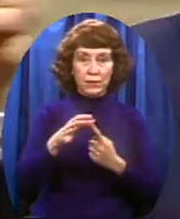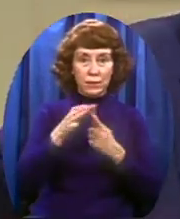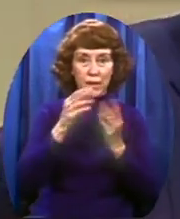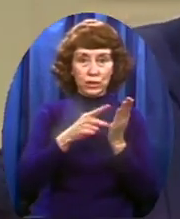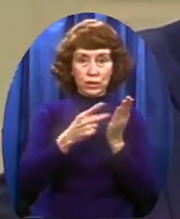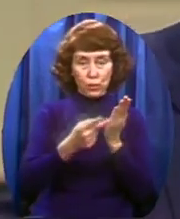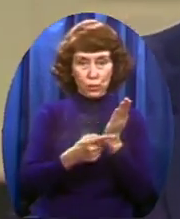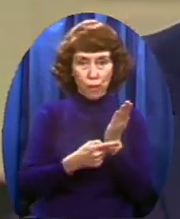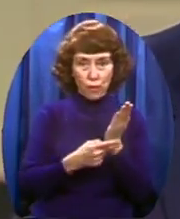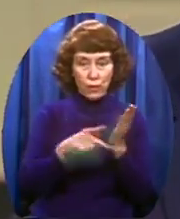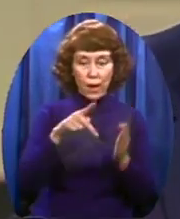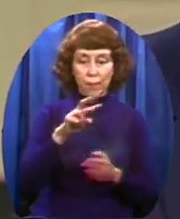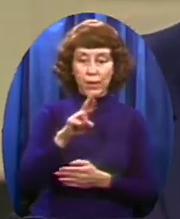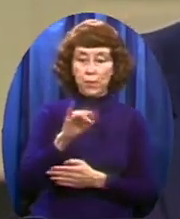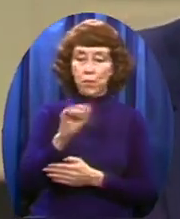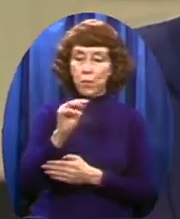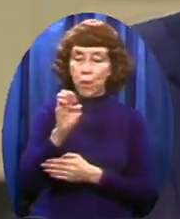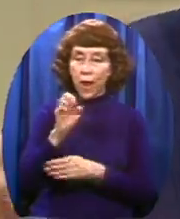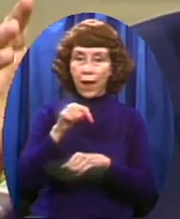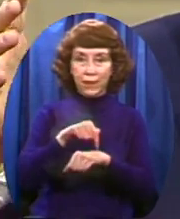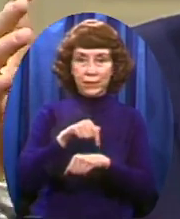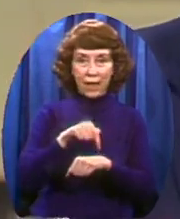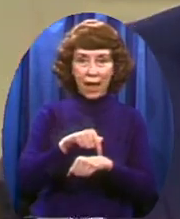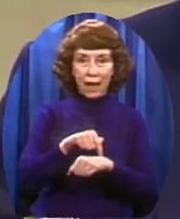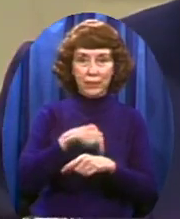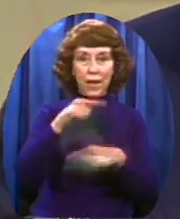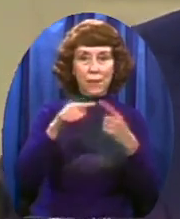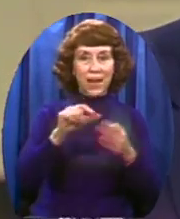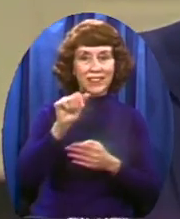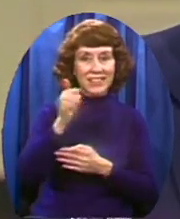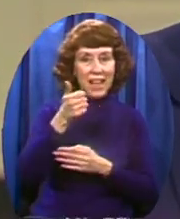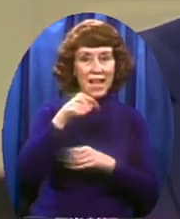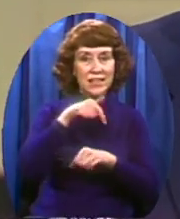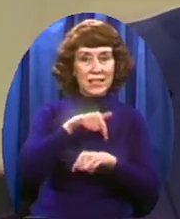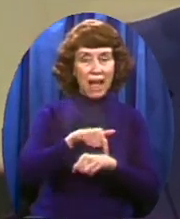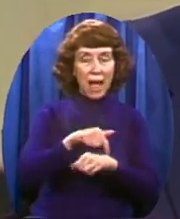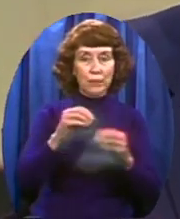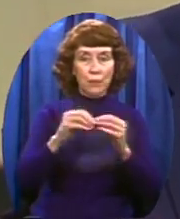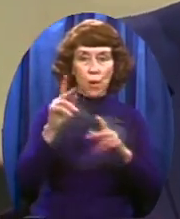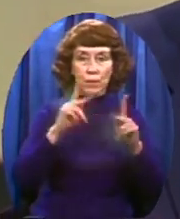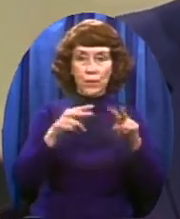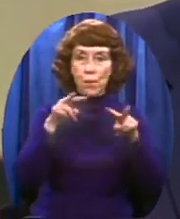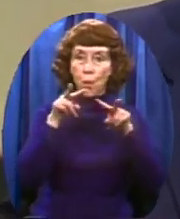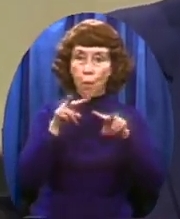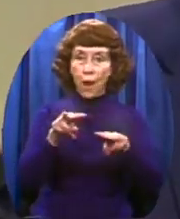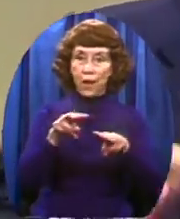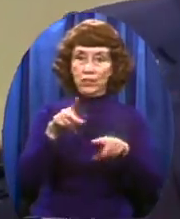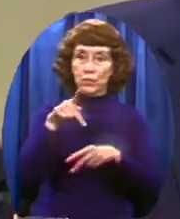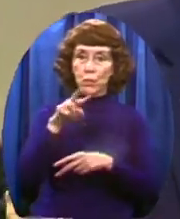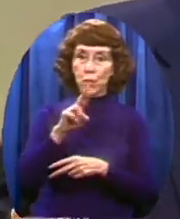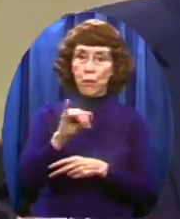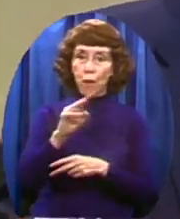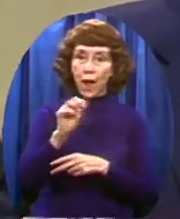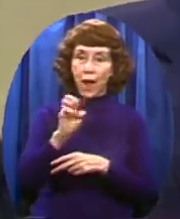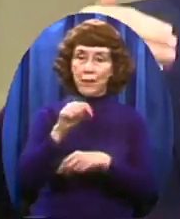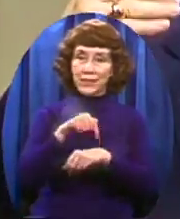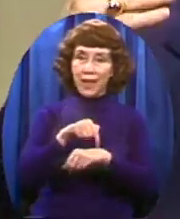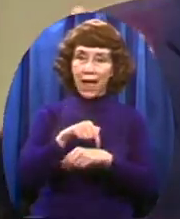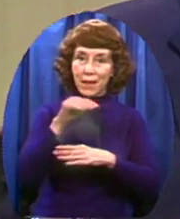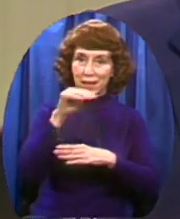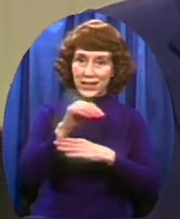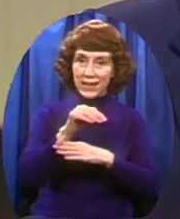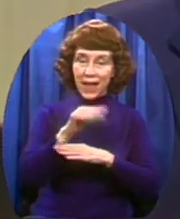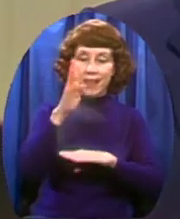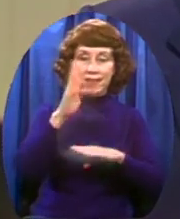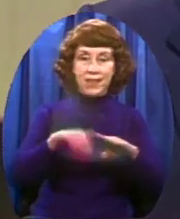the Sunday morning period across the nation Ten times the audience Will you help me do it? The other side of the coin is If I don't